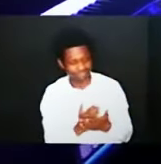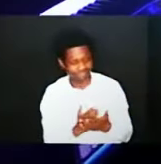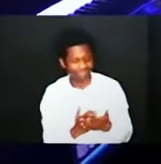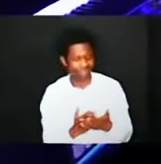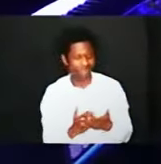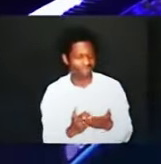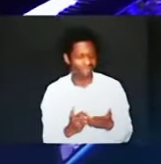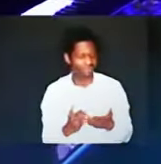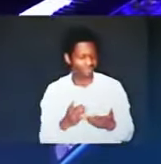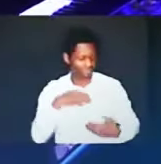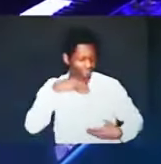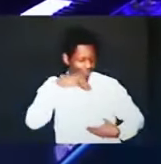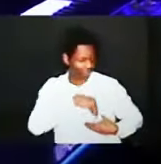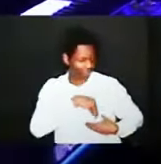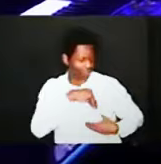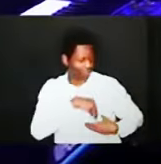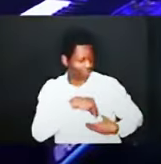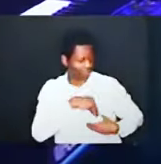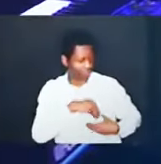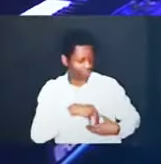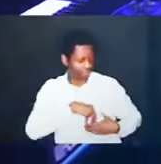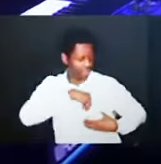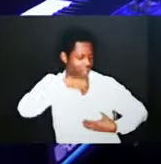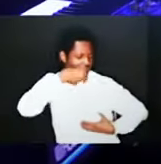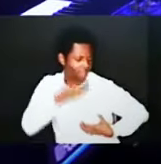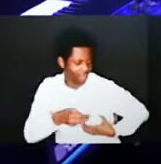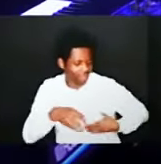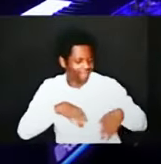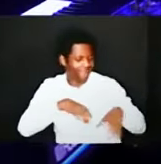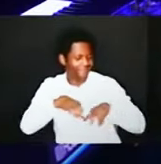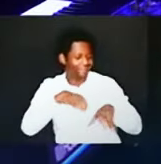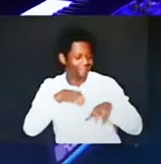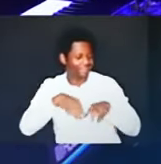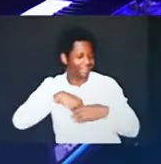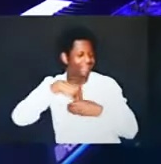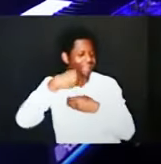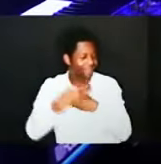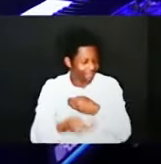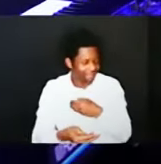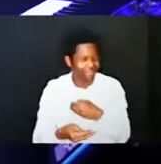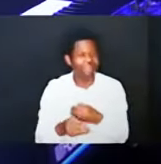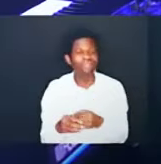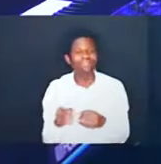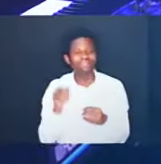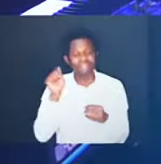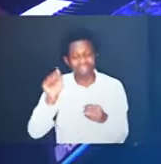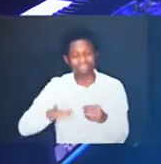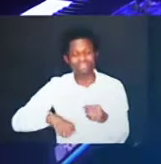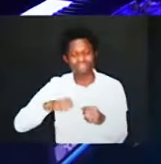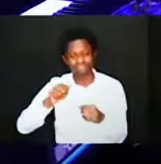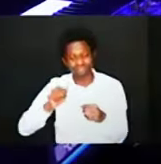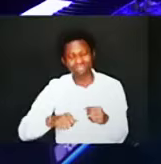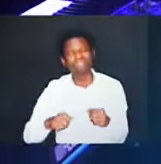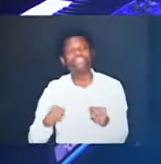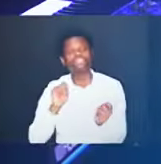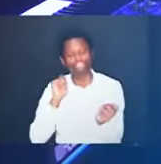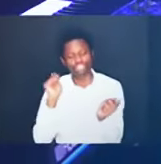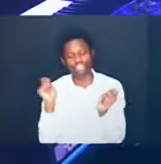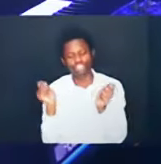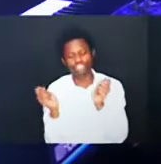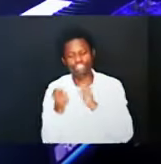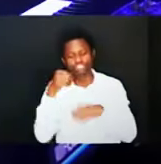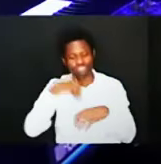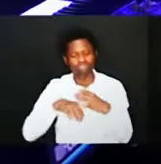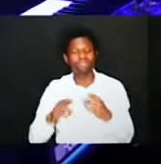on the inside is working on the outside oh what a